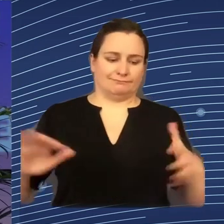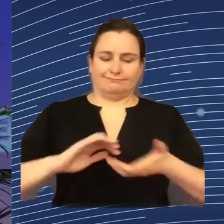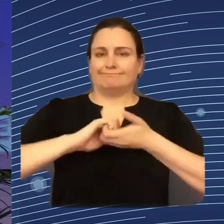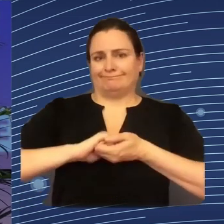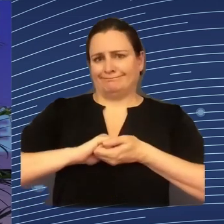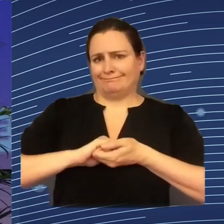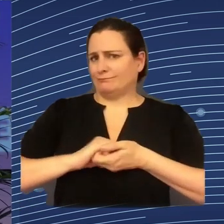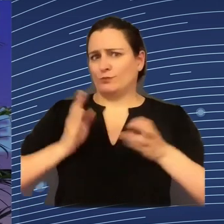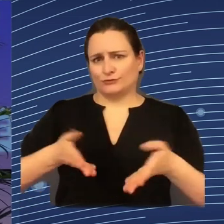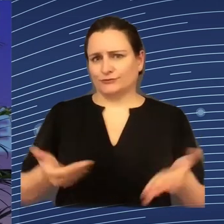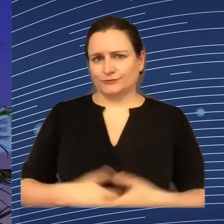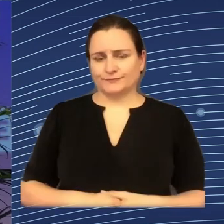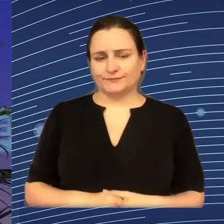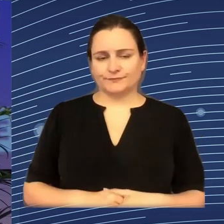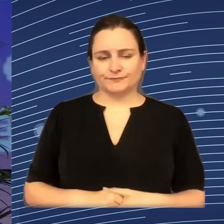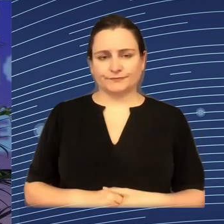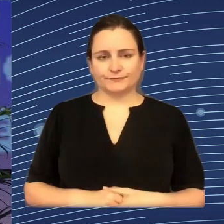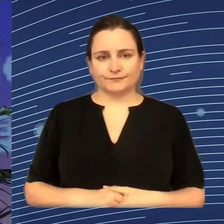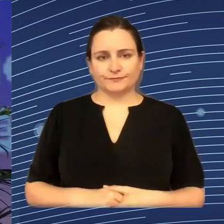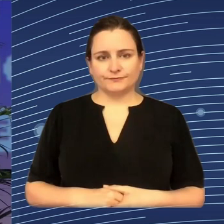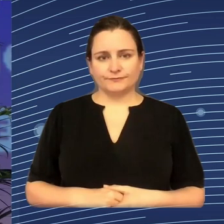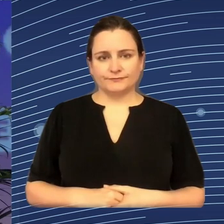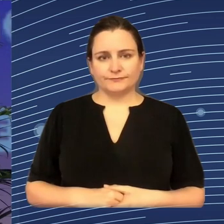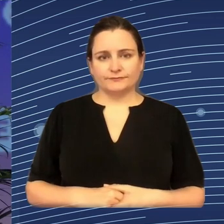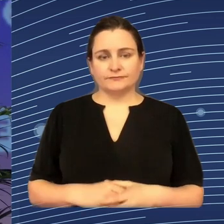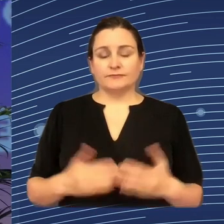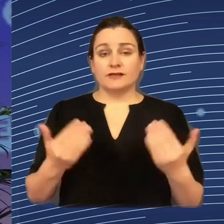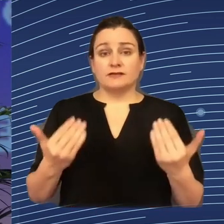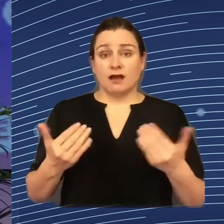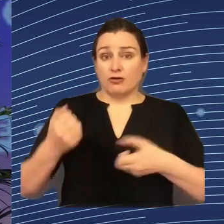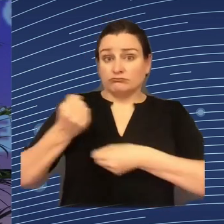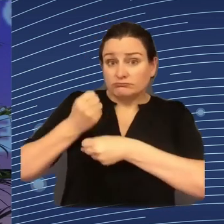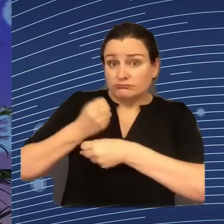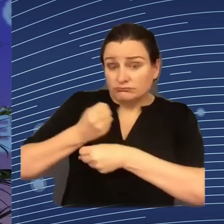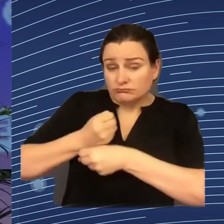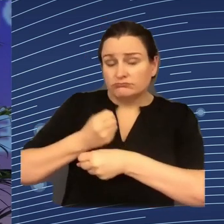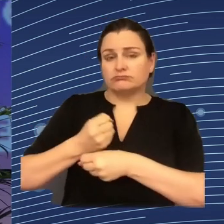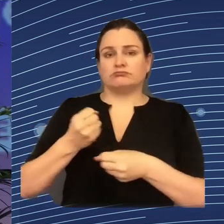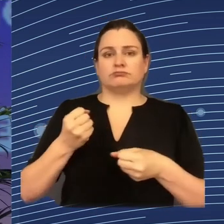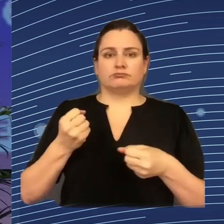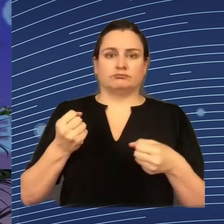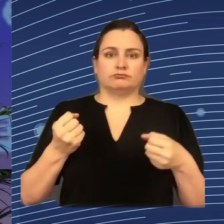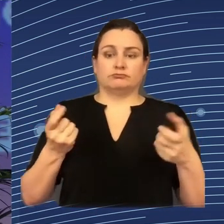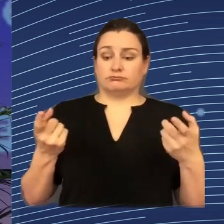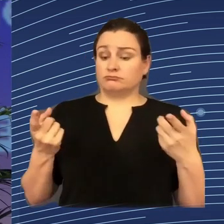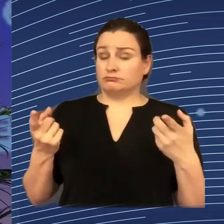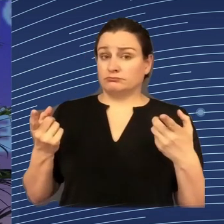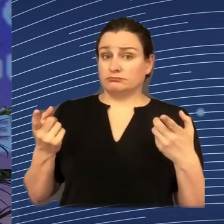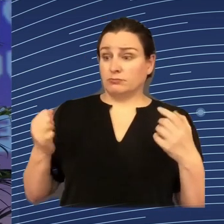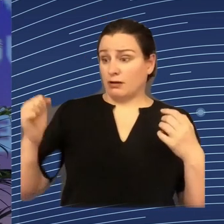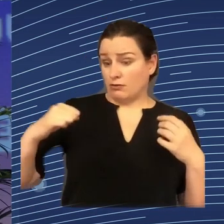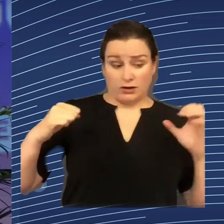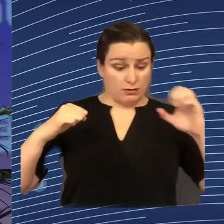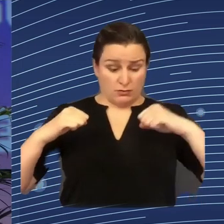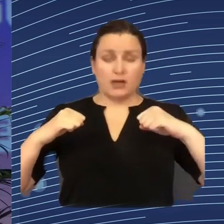Of course, we are also acting in an area where we have been operating through our agreements. And as Isabel knows, we are just in the middle